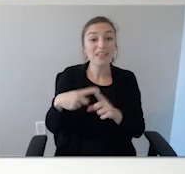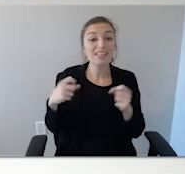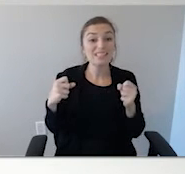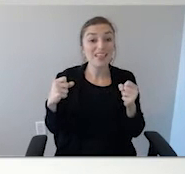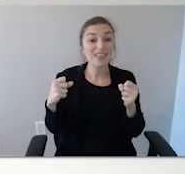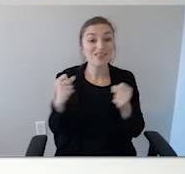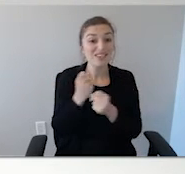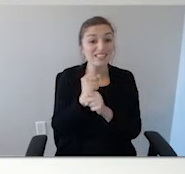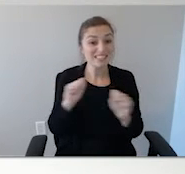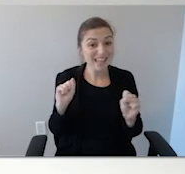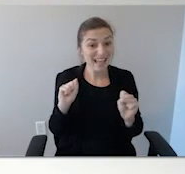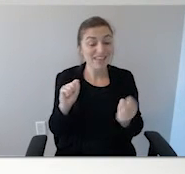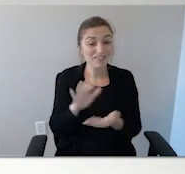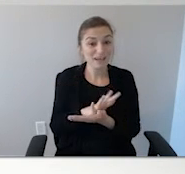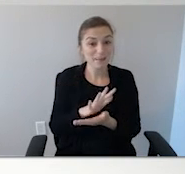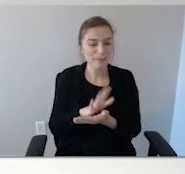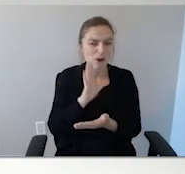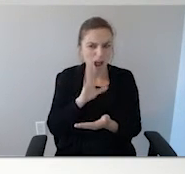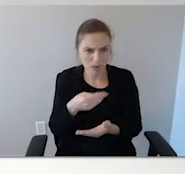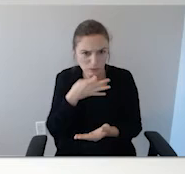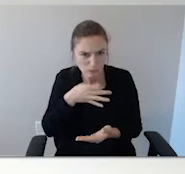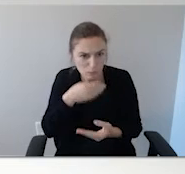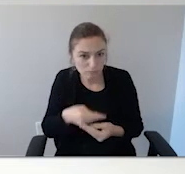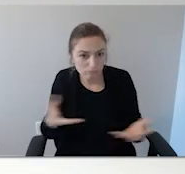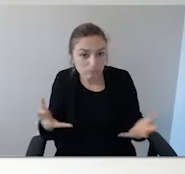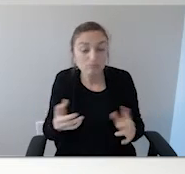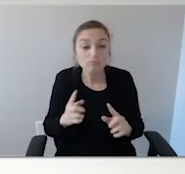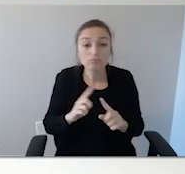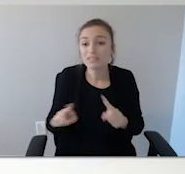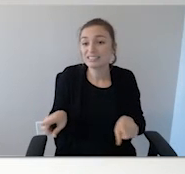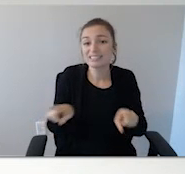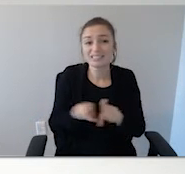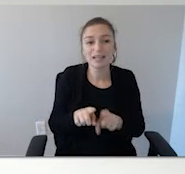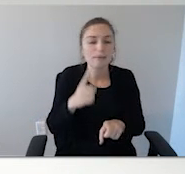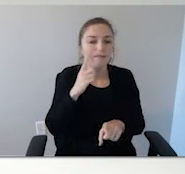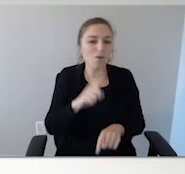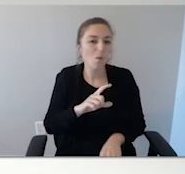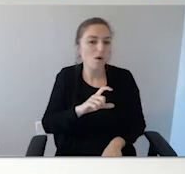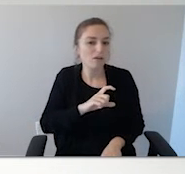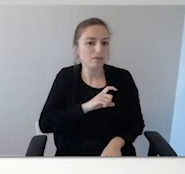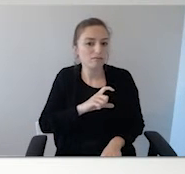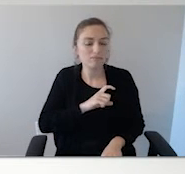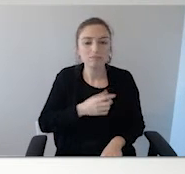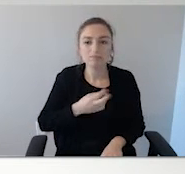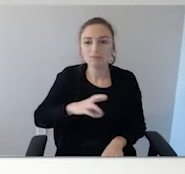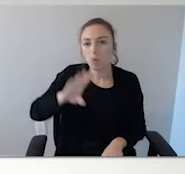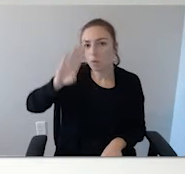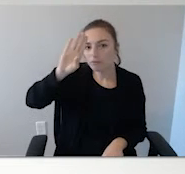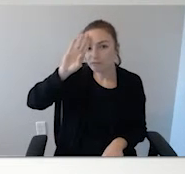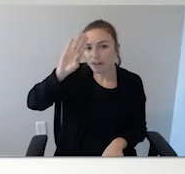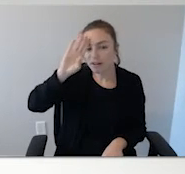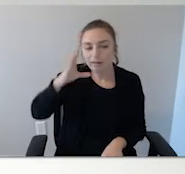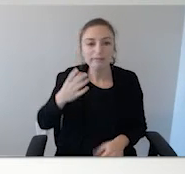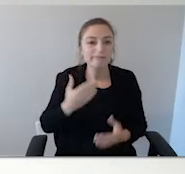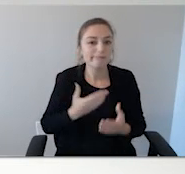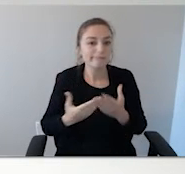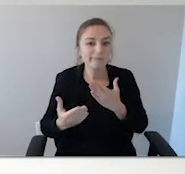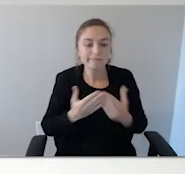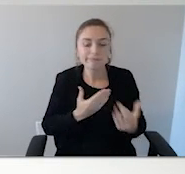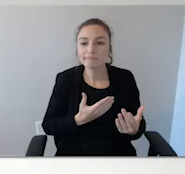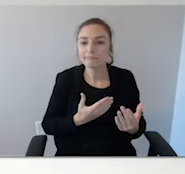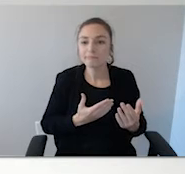put that in your refrigerator. It'll be there for the first responders if they ever have to be called and show up because your child wandered. It'll be there for the babysitter.